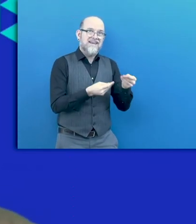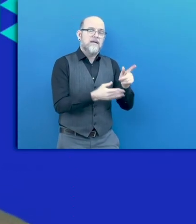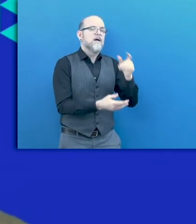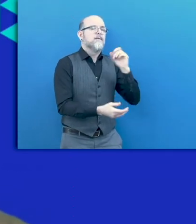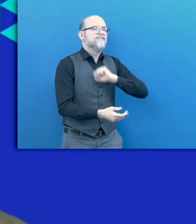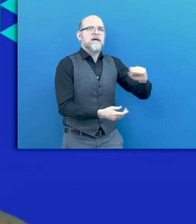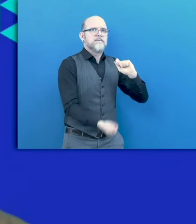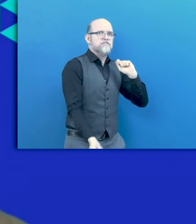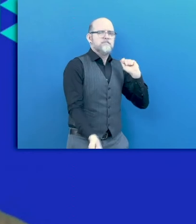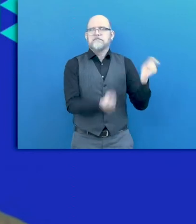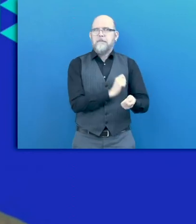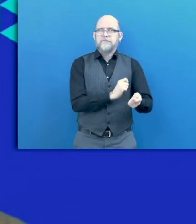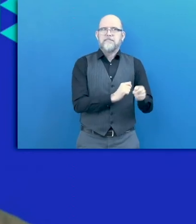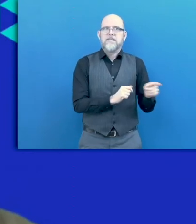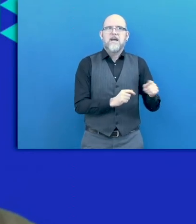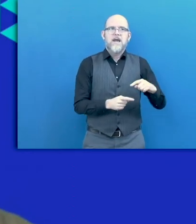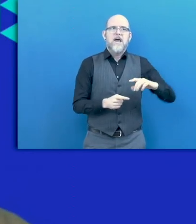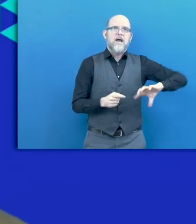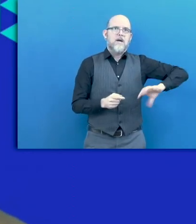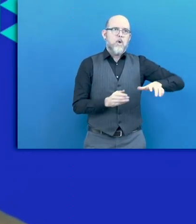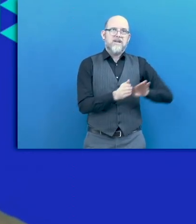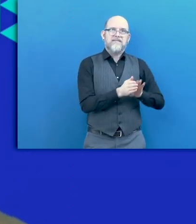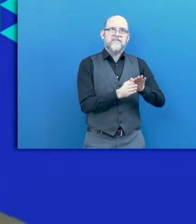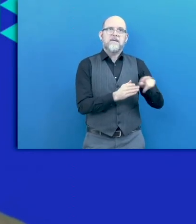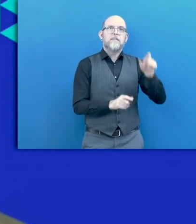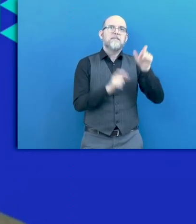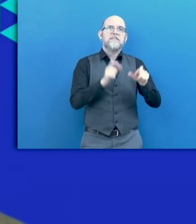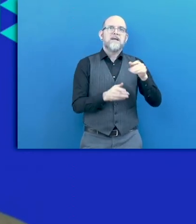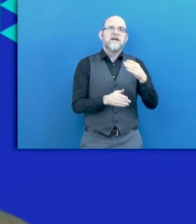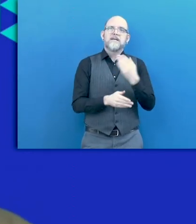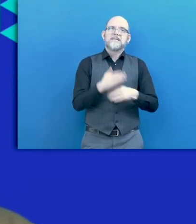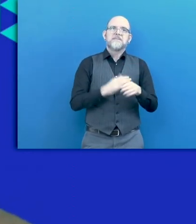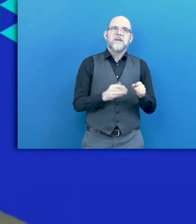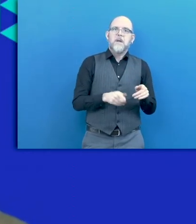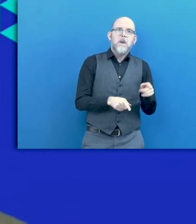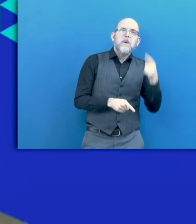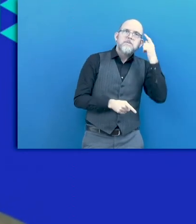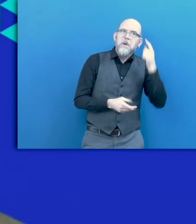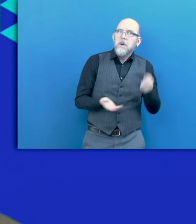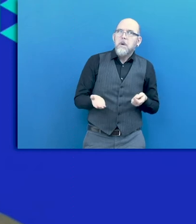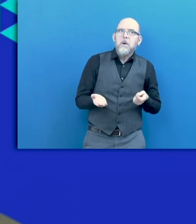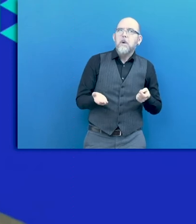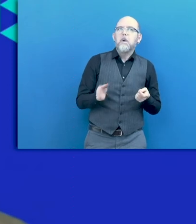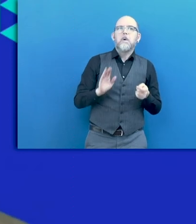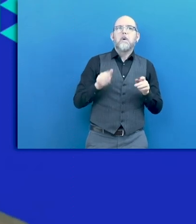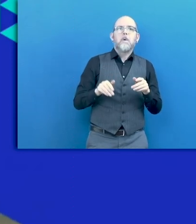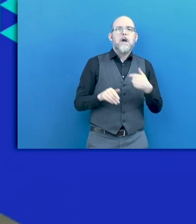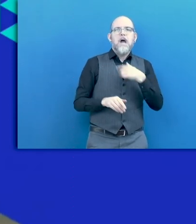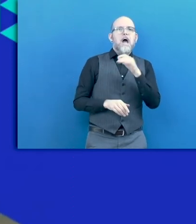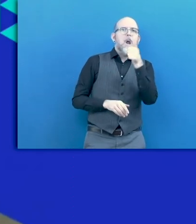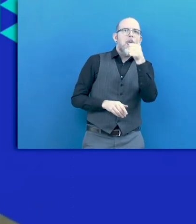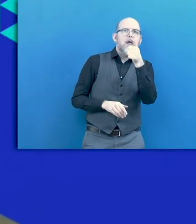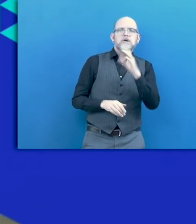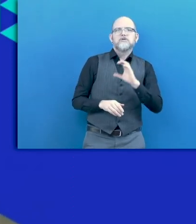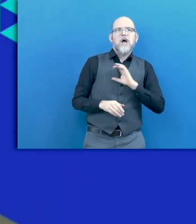expectation in developing country context, very often, even among people with disabilities, is that the only opportunity lies within self